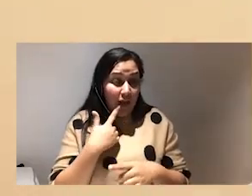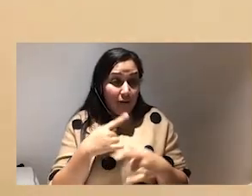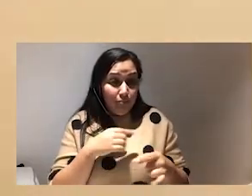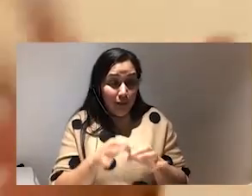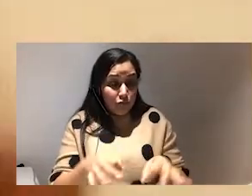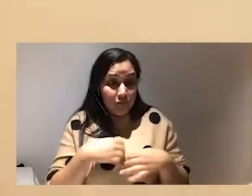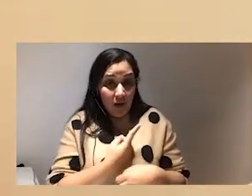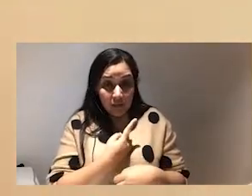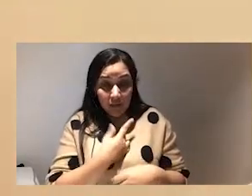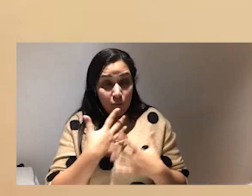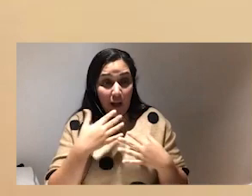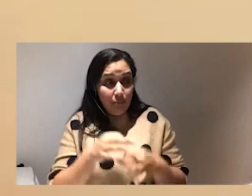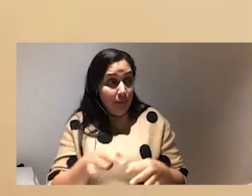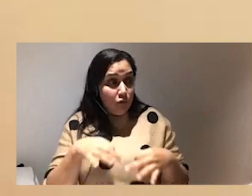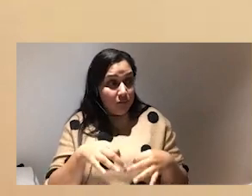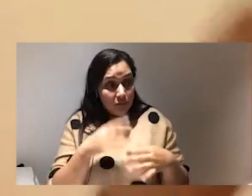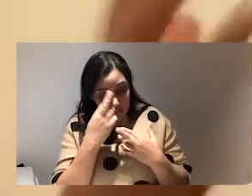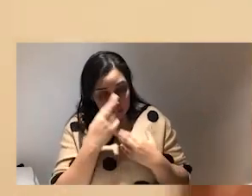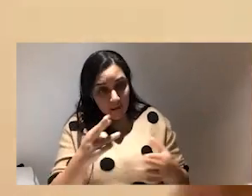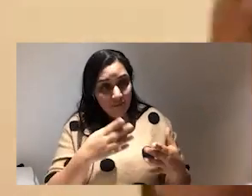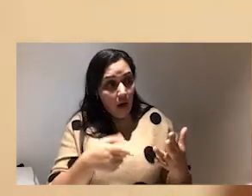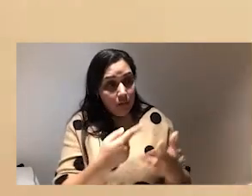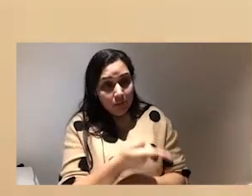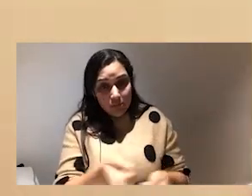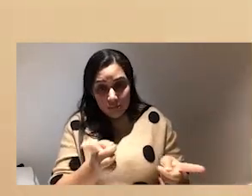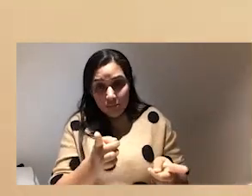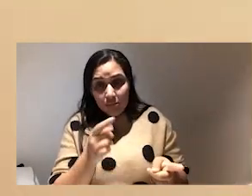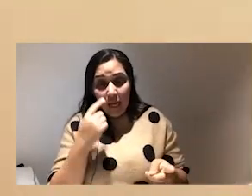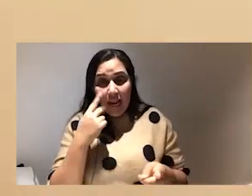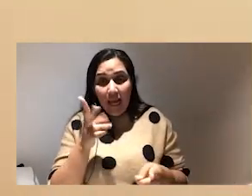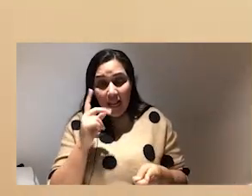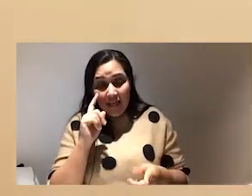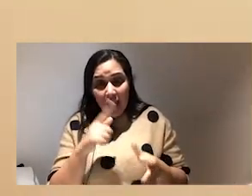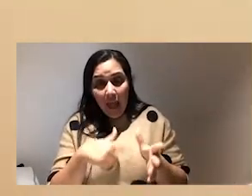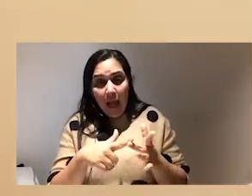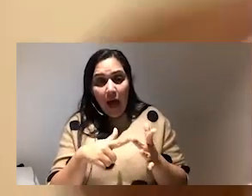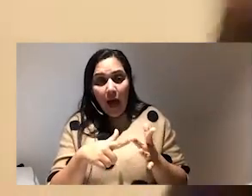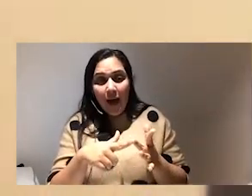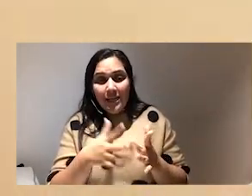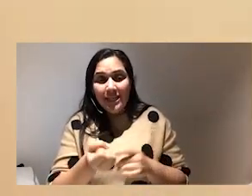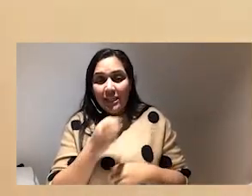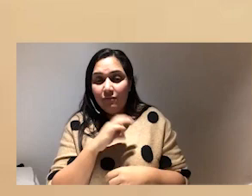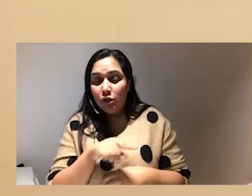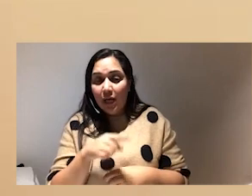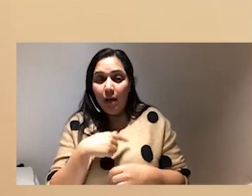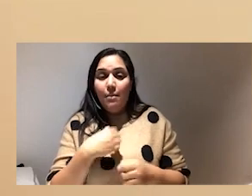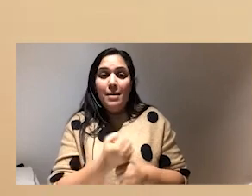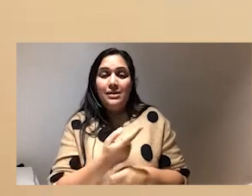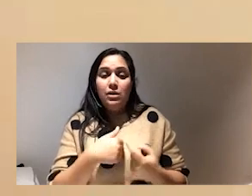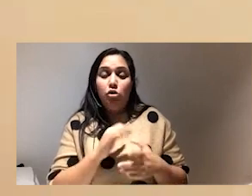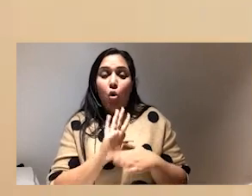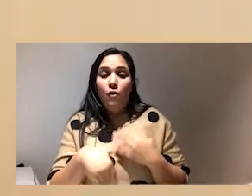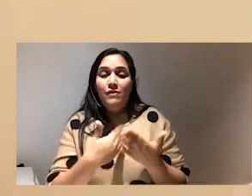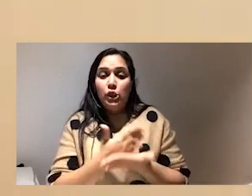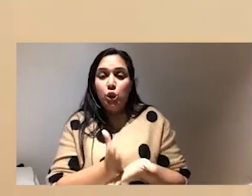and we don't have boundaries and respect boundaries for others and i think again ai capitalizes on that and makes us overshare um